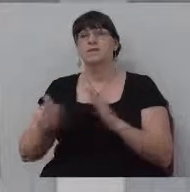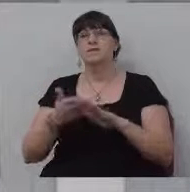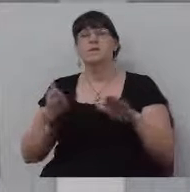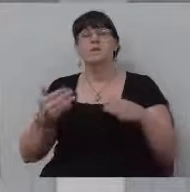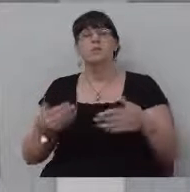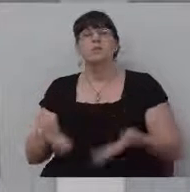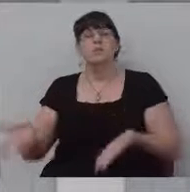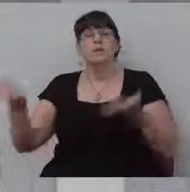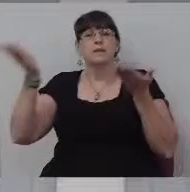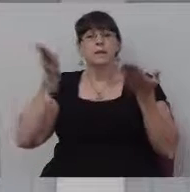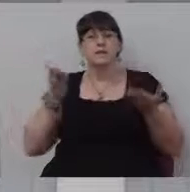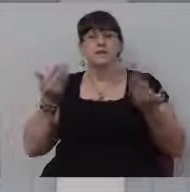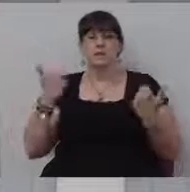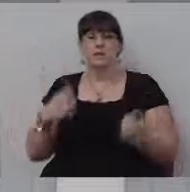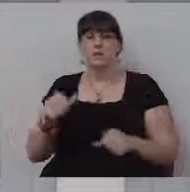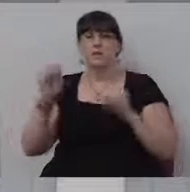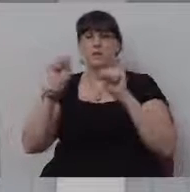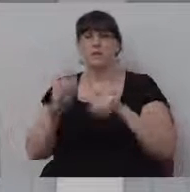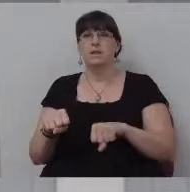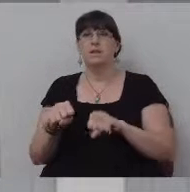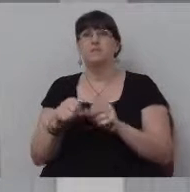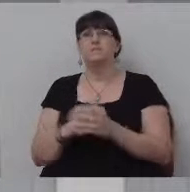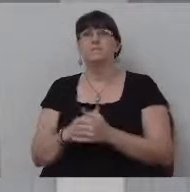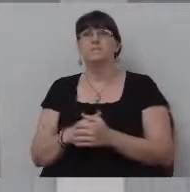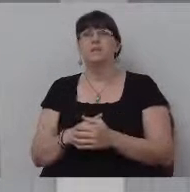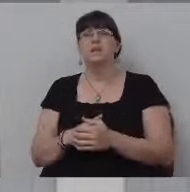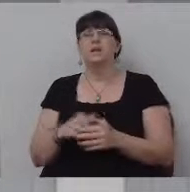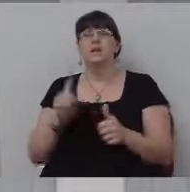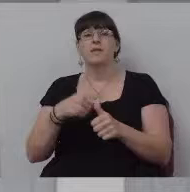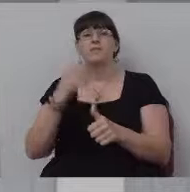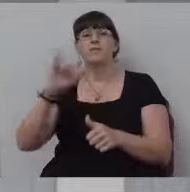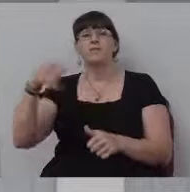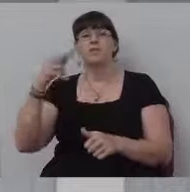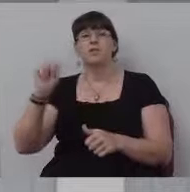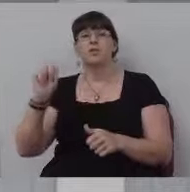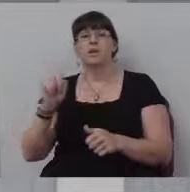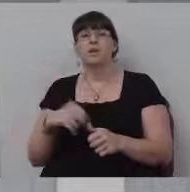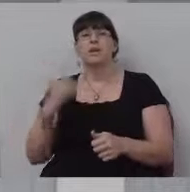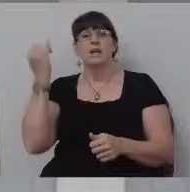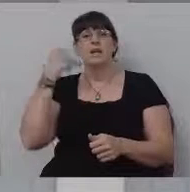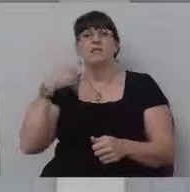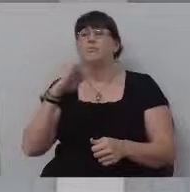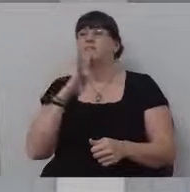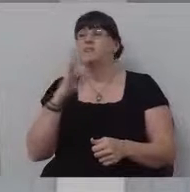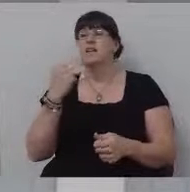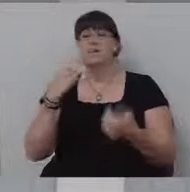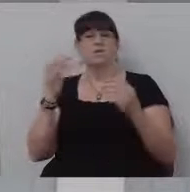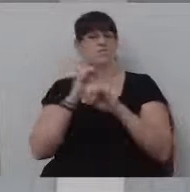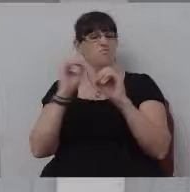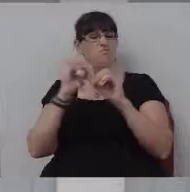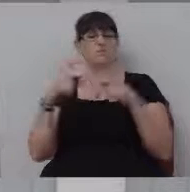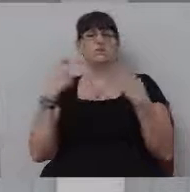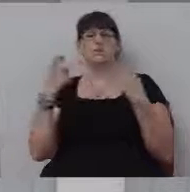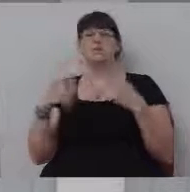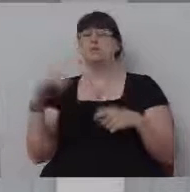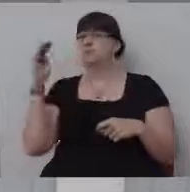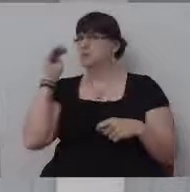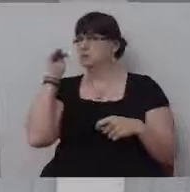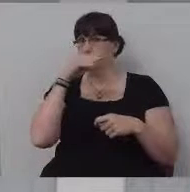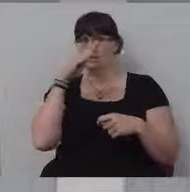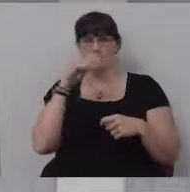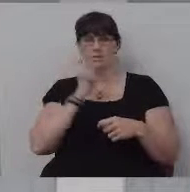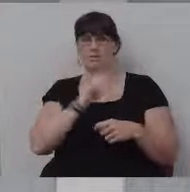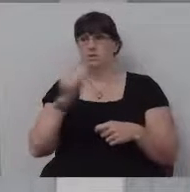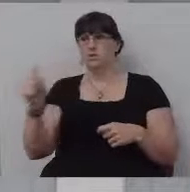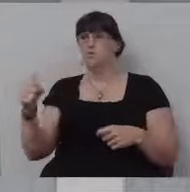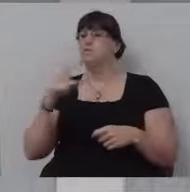me ability to do in this life on the earth. The Bible says in 1 John chapter 1, if we say that we have no sin, we deceive ourselves and the truth